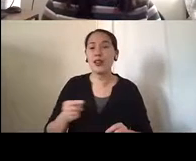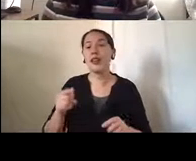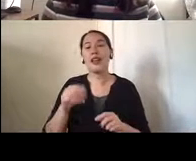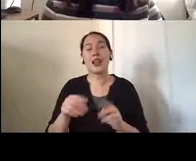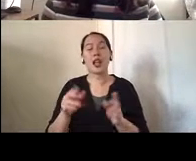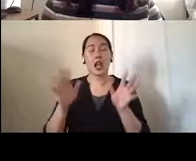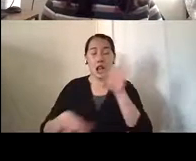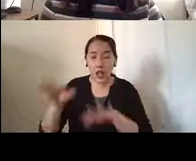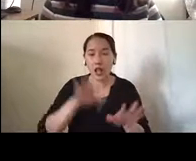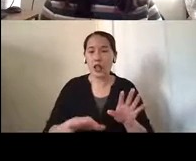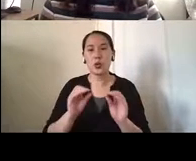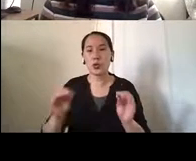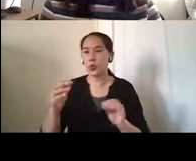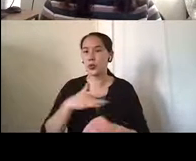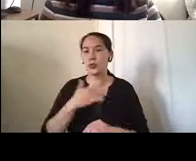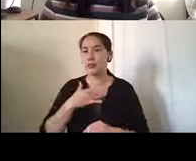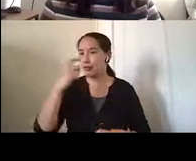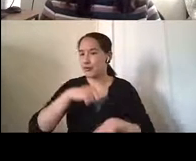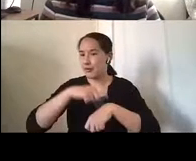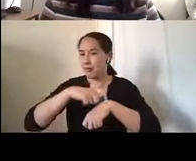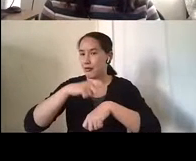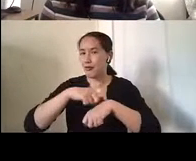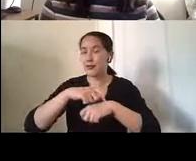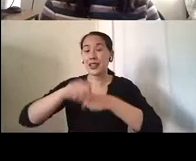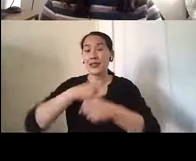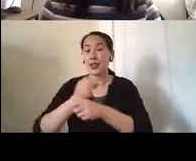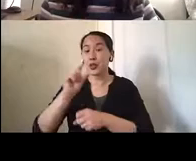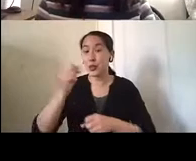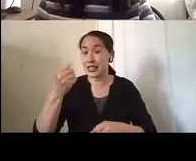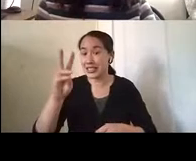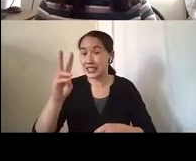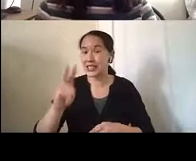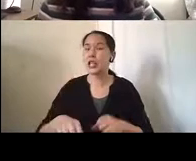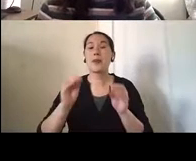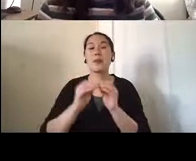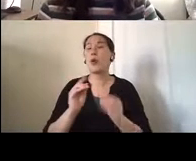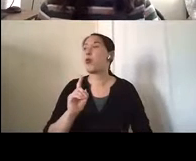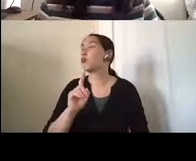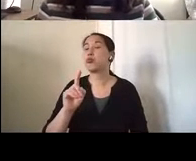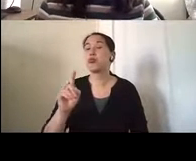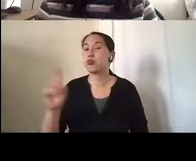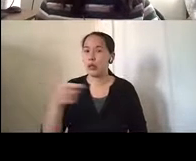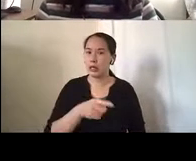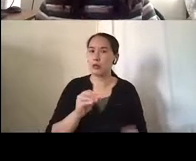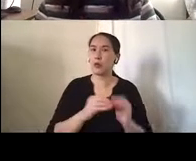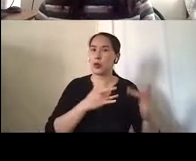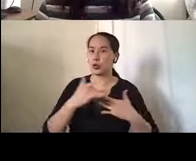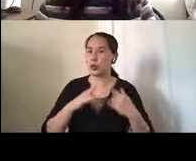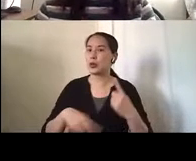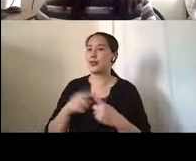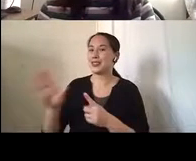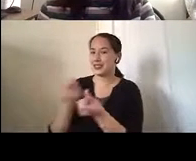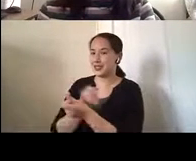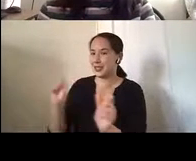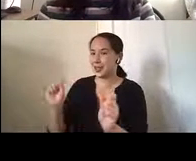no sense of time. I think in 2016, he began to wonder and there were more concerns about his safety. Um,